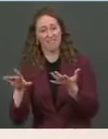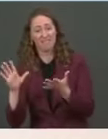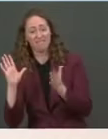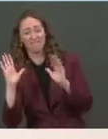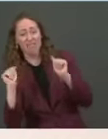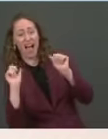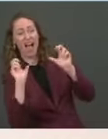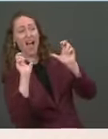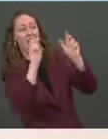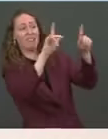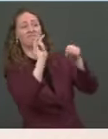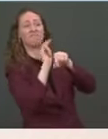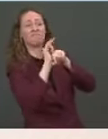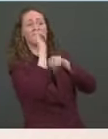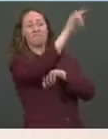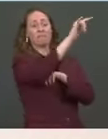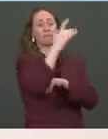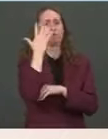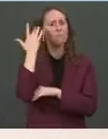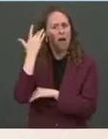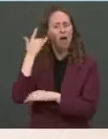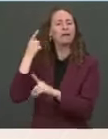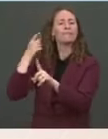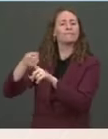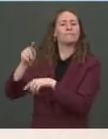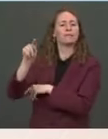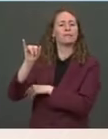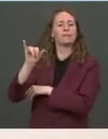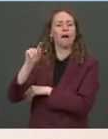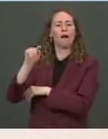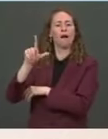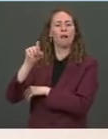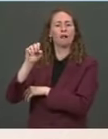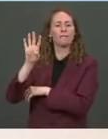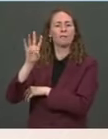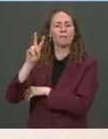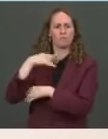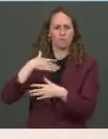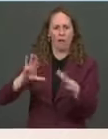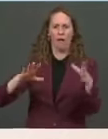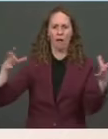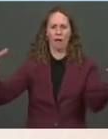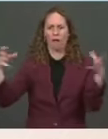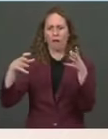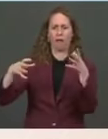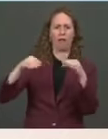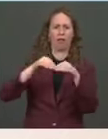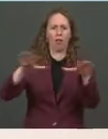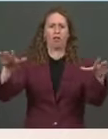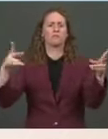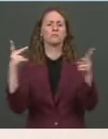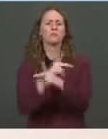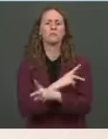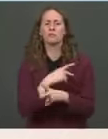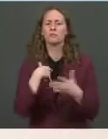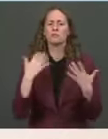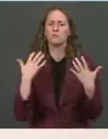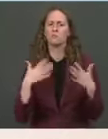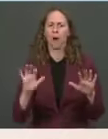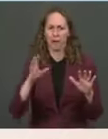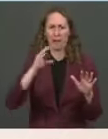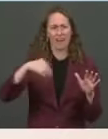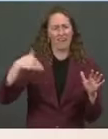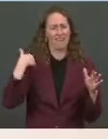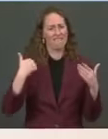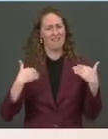we want to prevent a scenario where large numbers of people are gathering, posing a threat to the community and also to the migrants themselves. So those